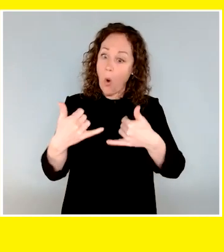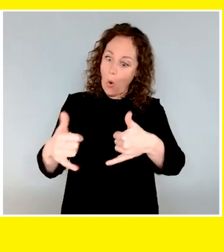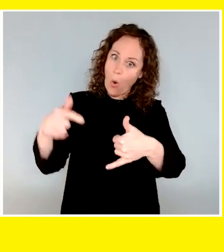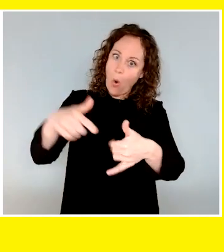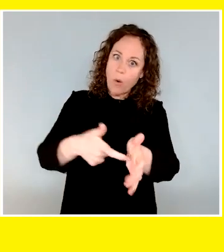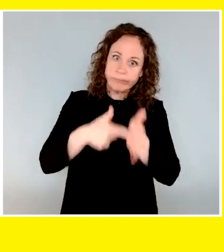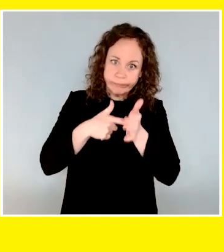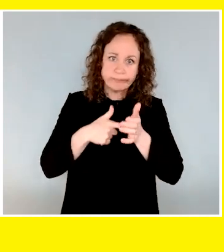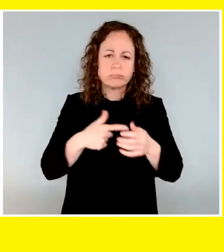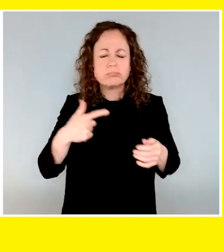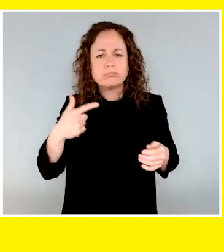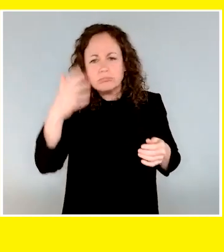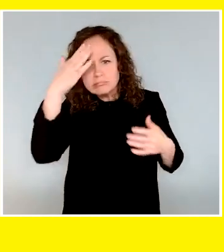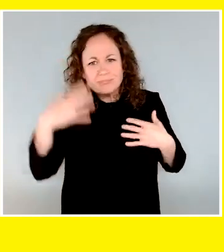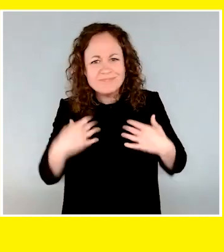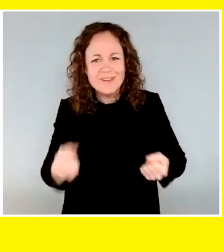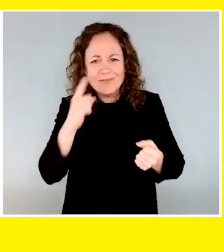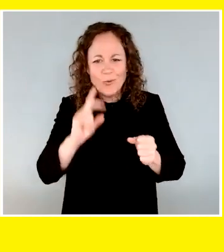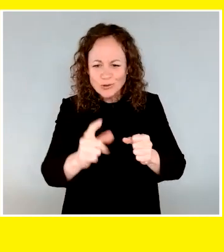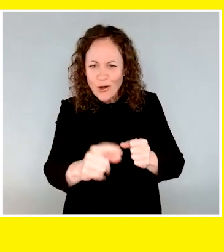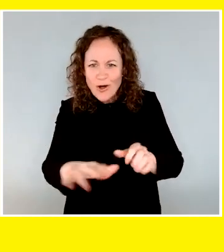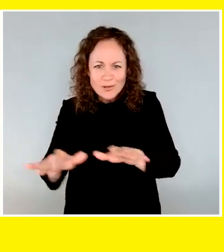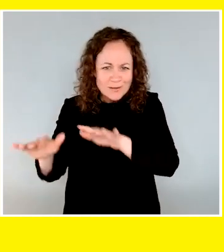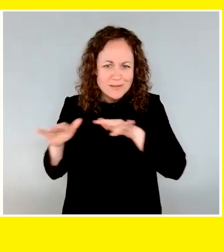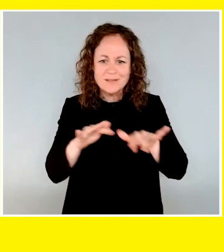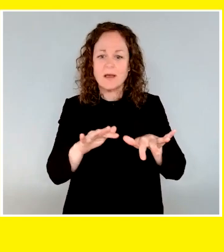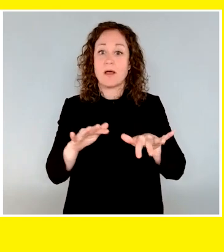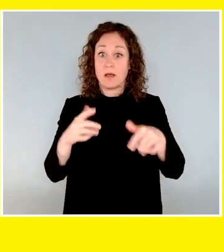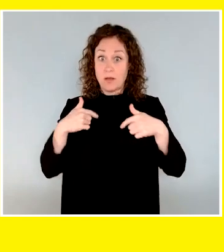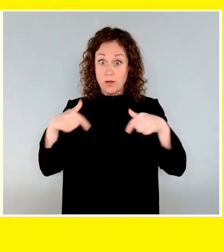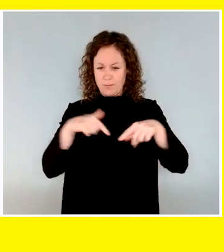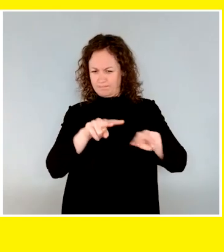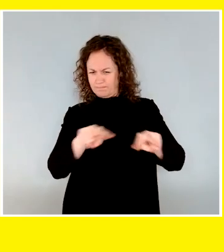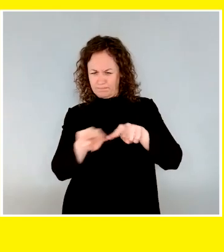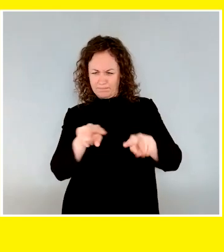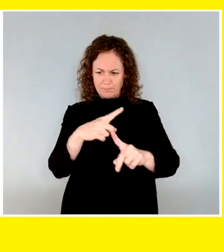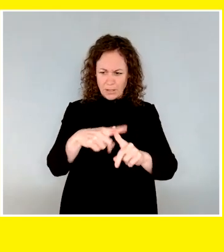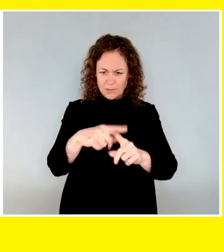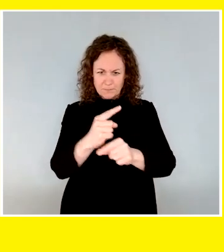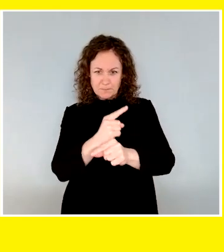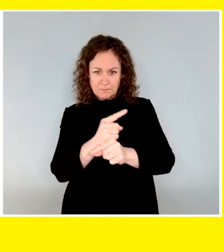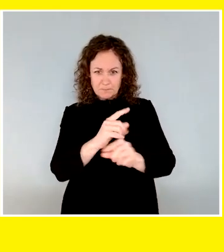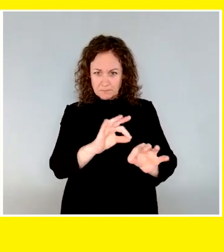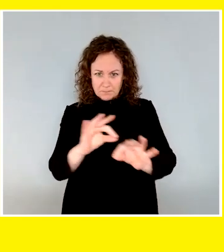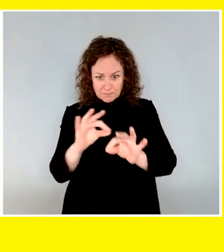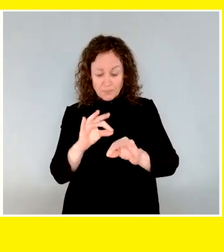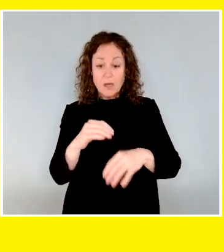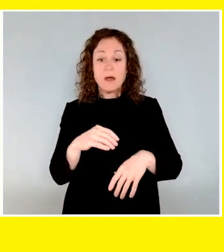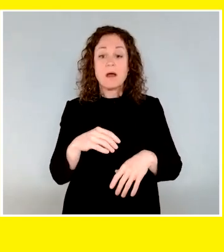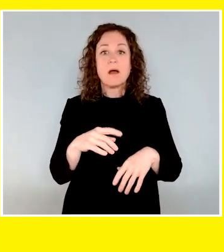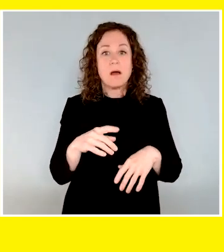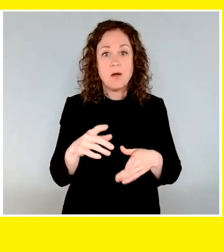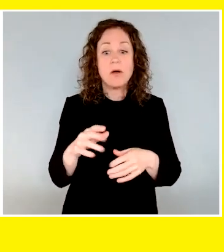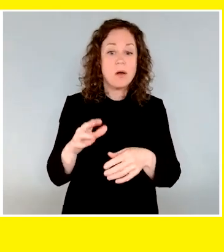mental well-being, and our team works to ensure that the play is kept positive and engaging. Regular playtime will help reduce stress and therefore